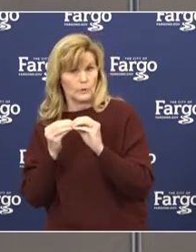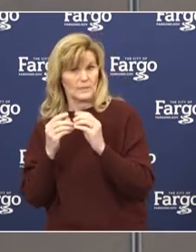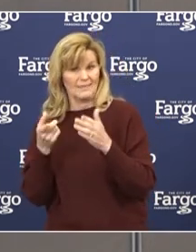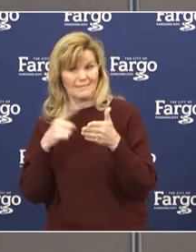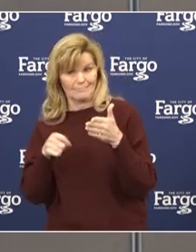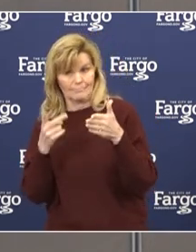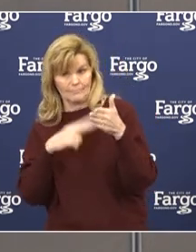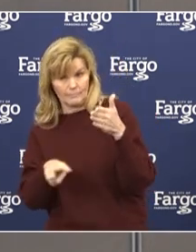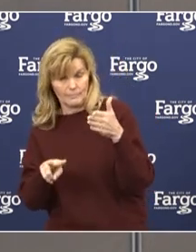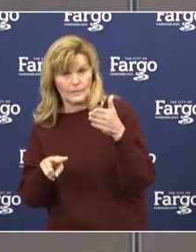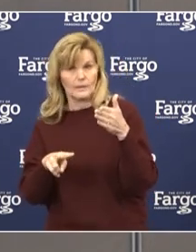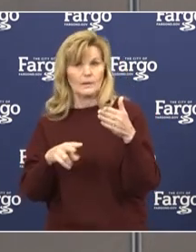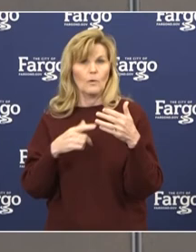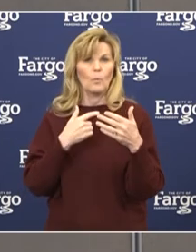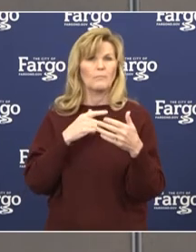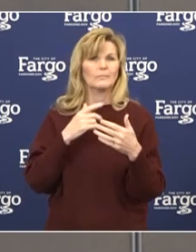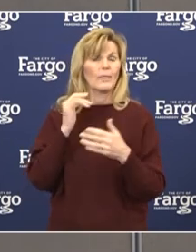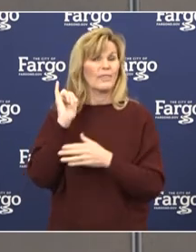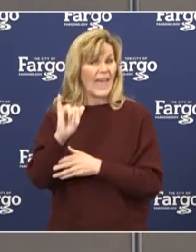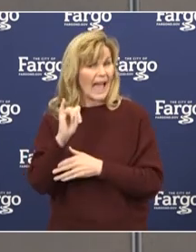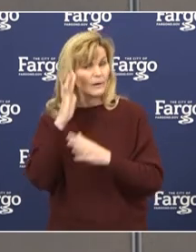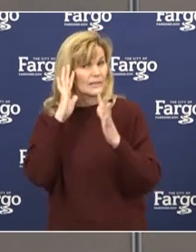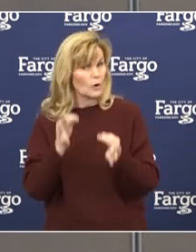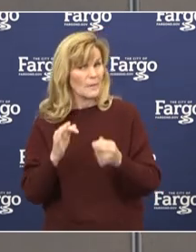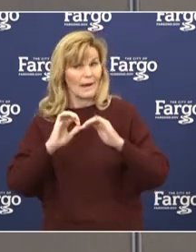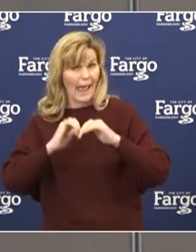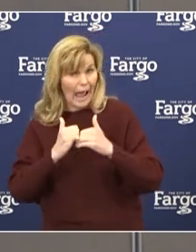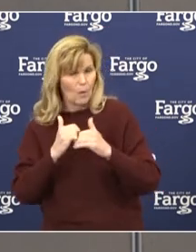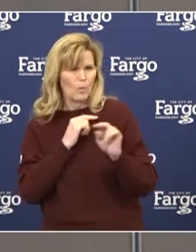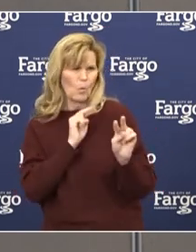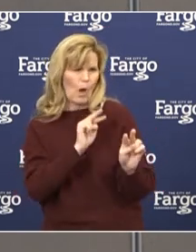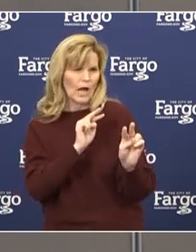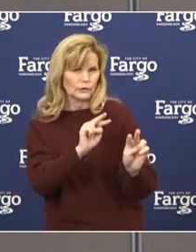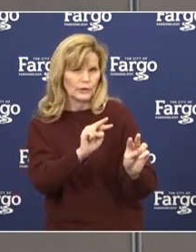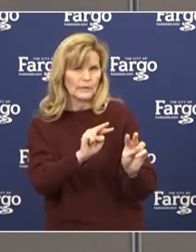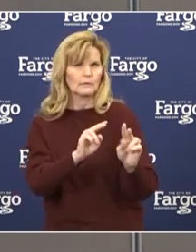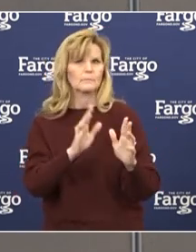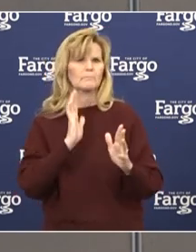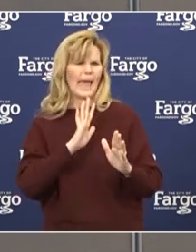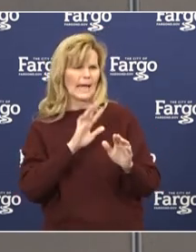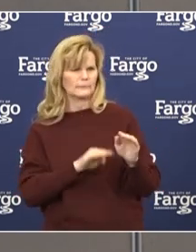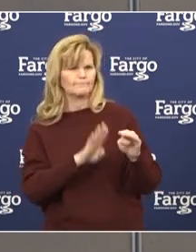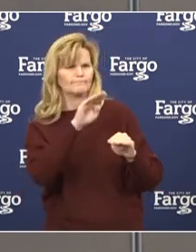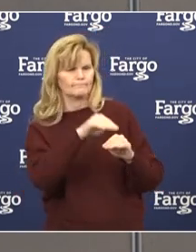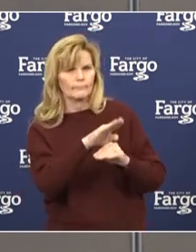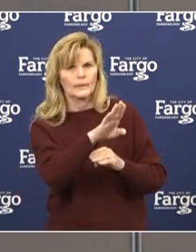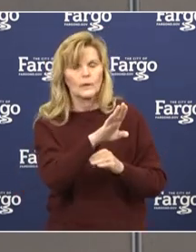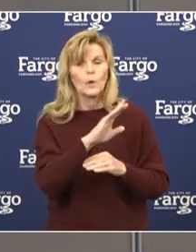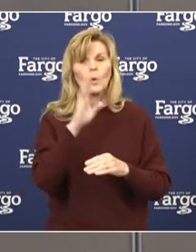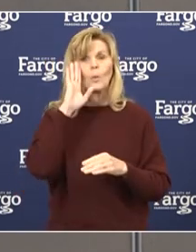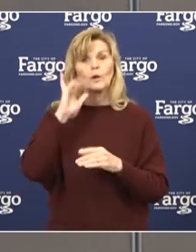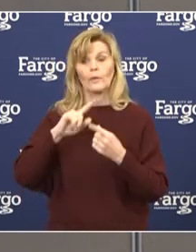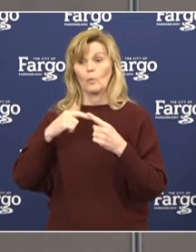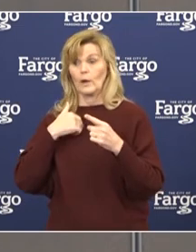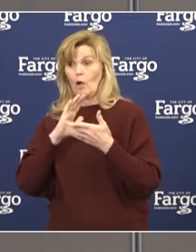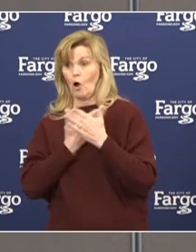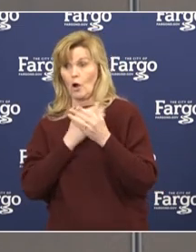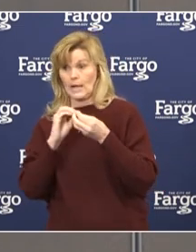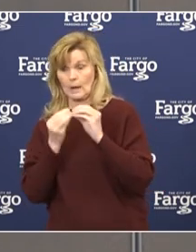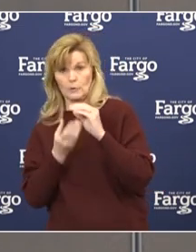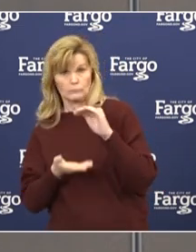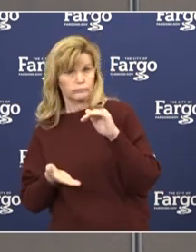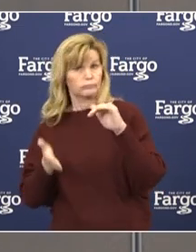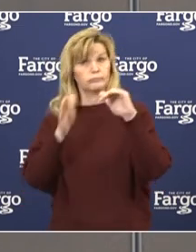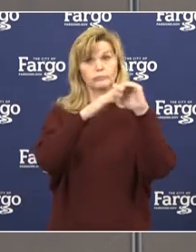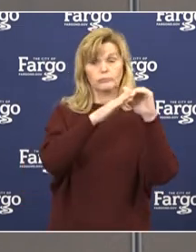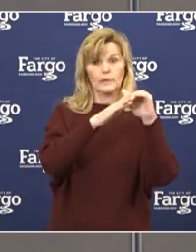given the modeling and projected peaks. We do know, however, that once we peak in cases, that it's not just going